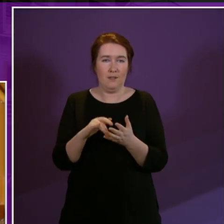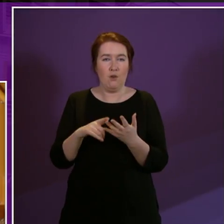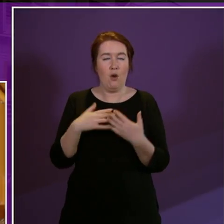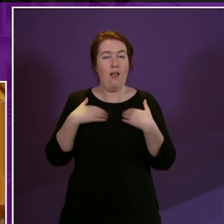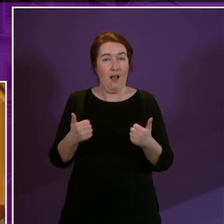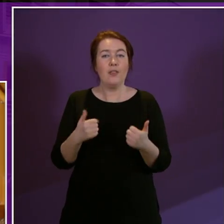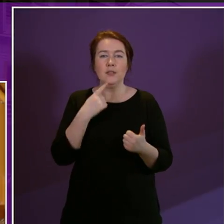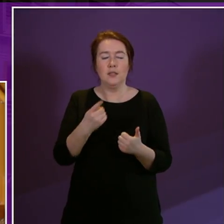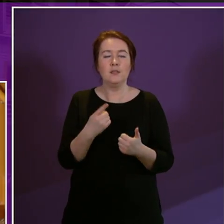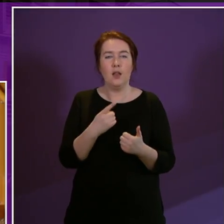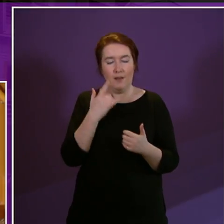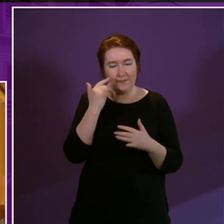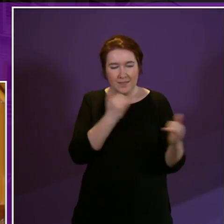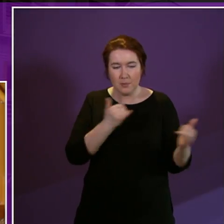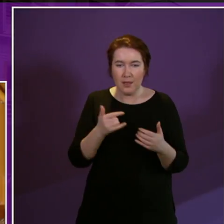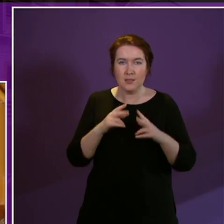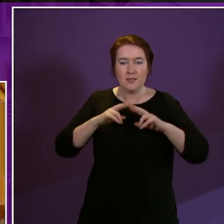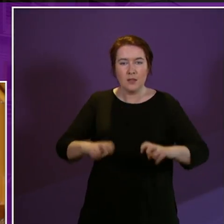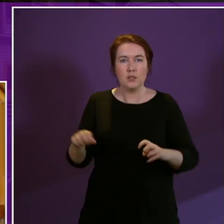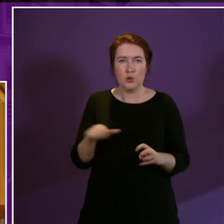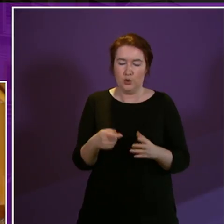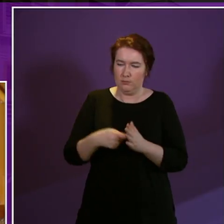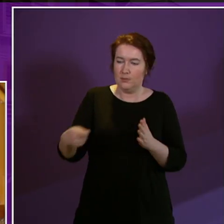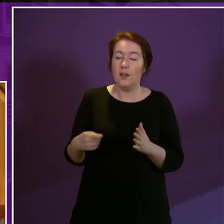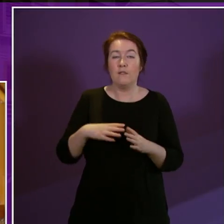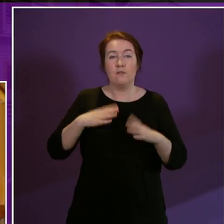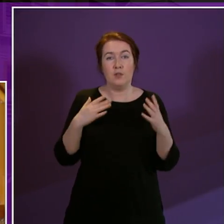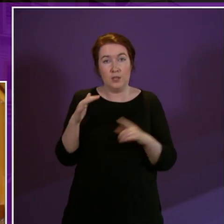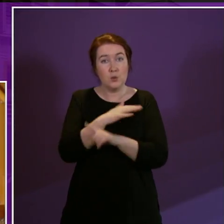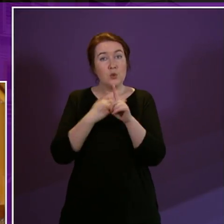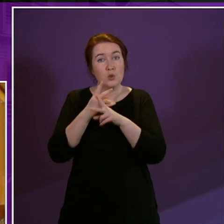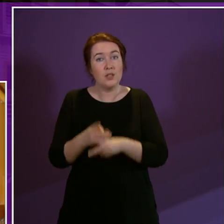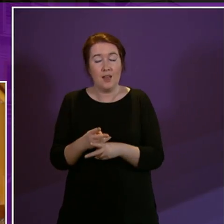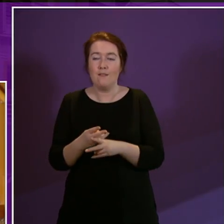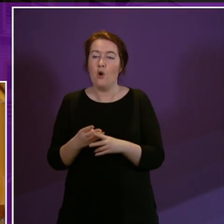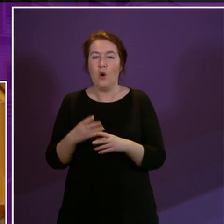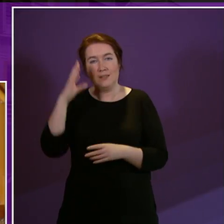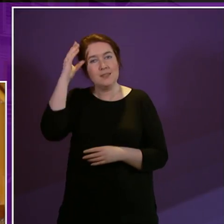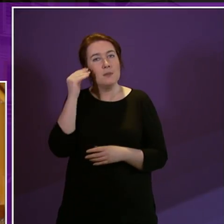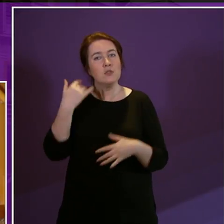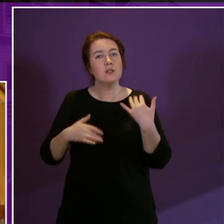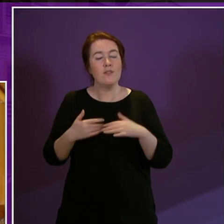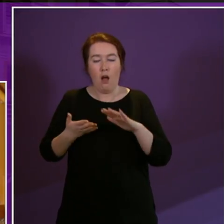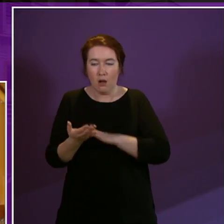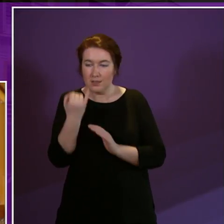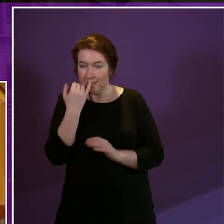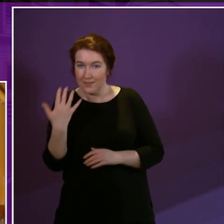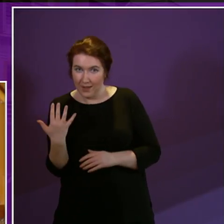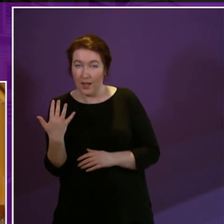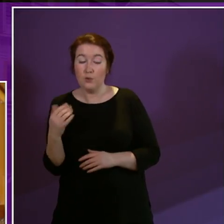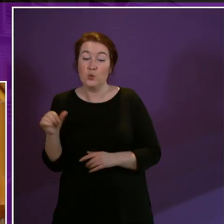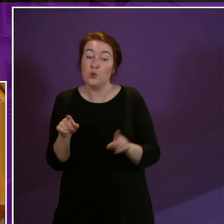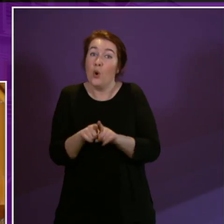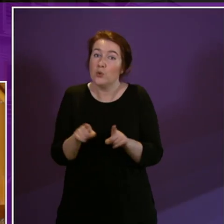widen the feasibility study into extending free social care for dementia sufferers under 65 to consider those under 65